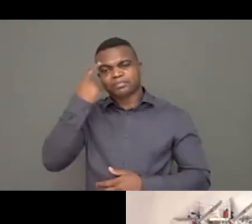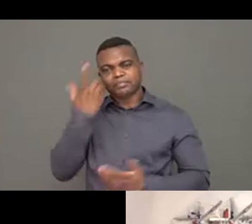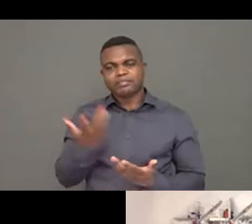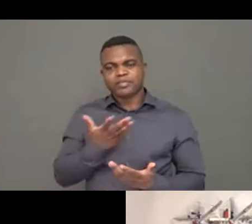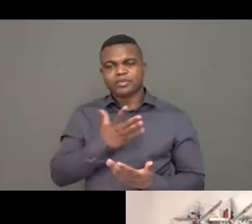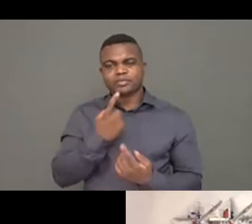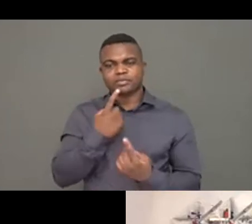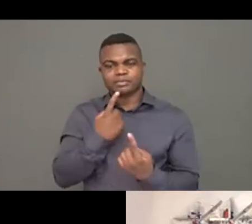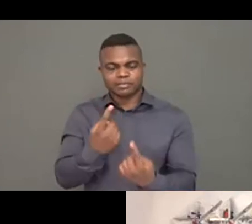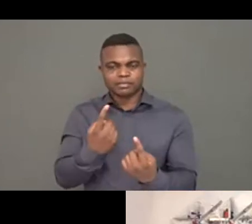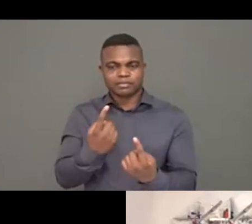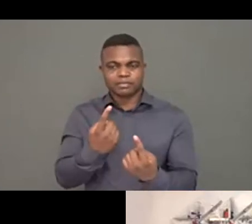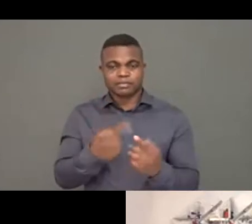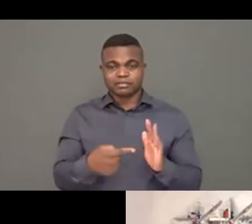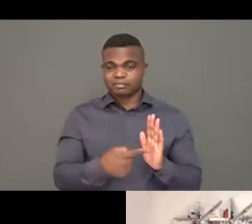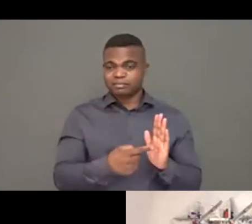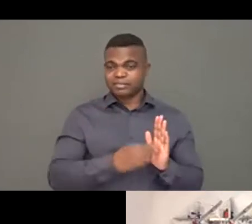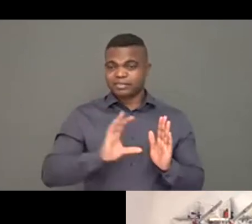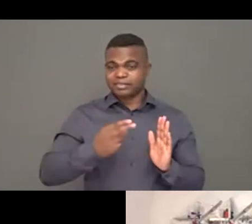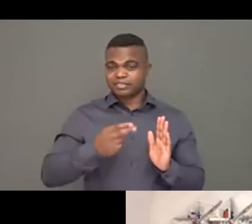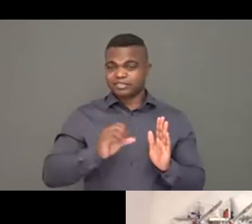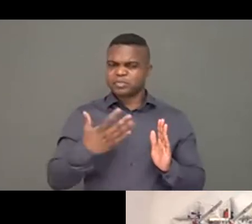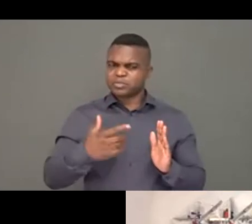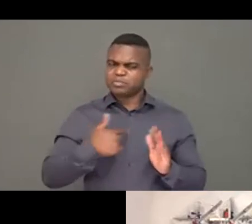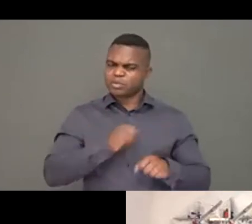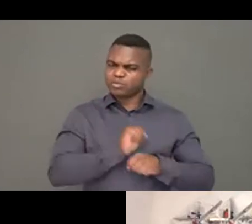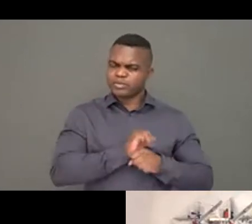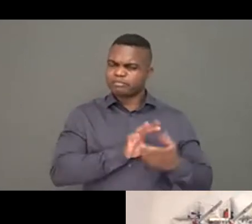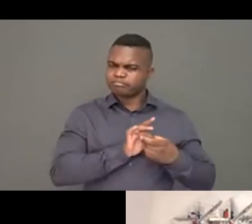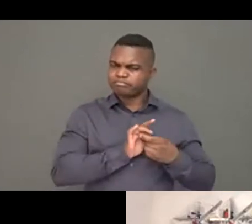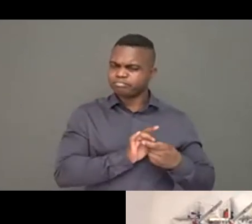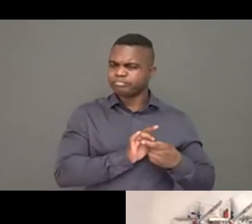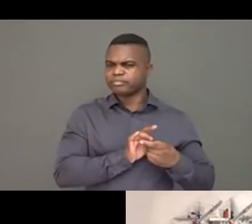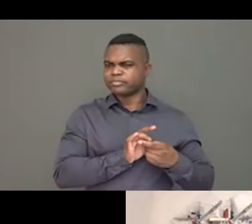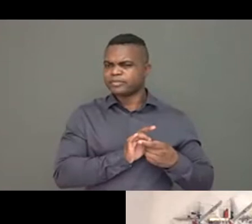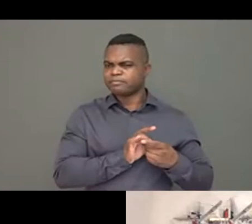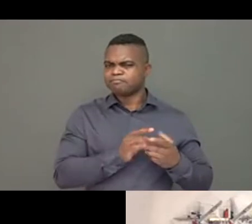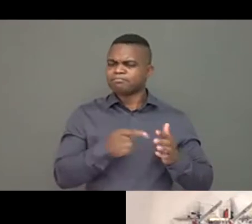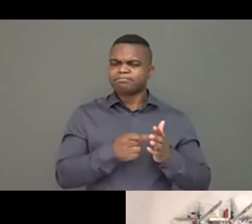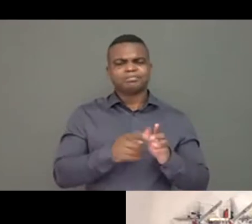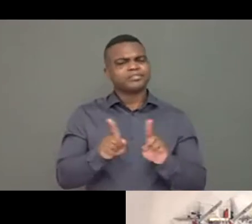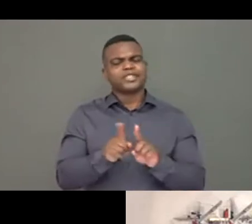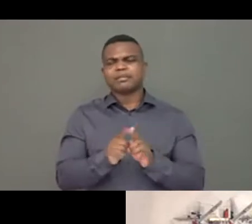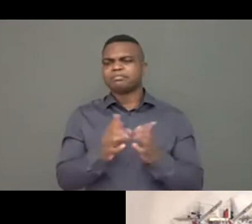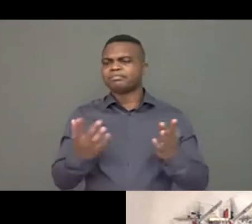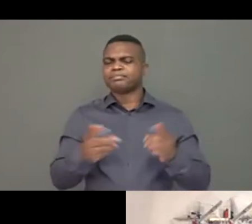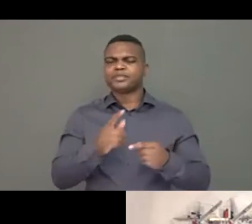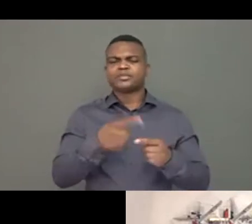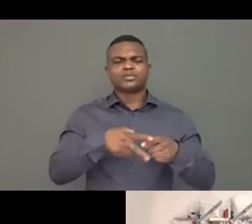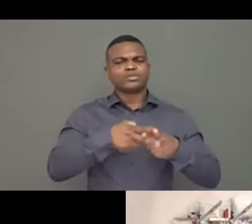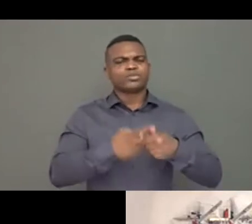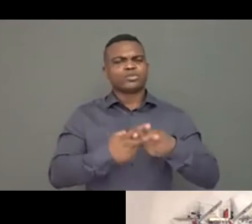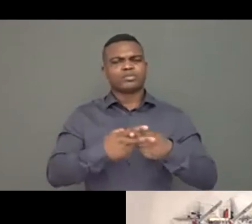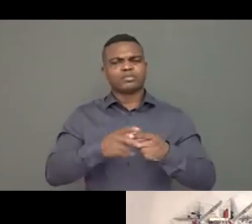and dignity. This is what the CHS is doing, and this is why I think this should be applied. So applying the CHS